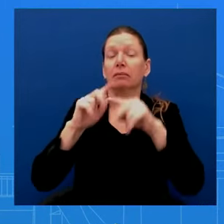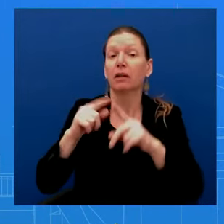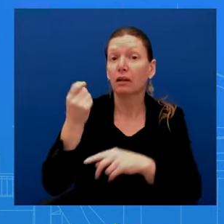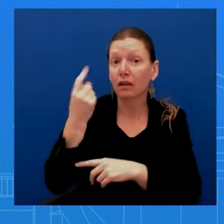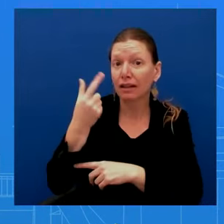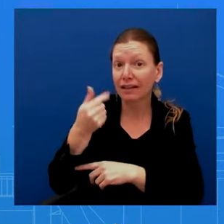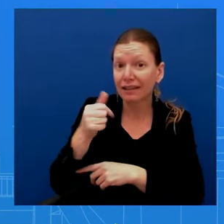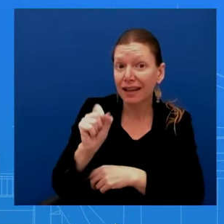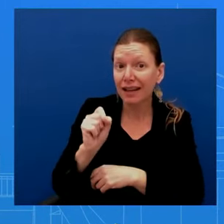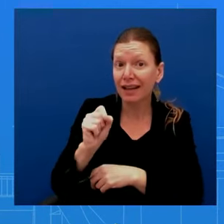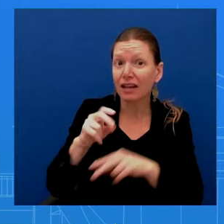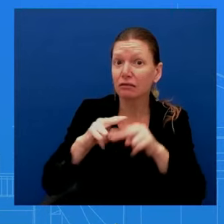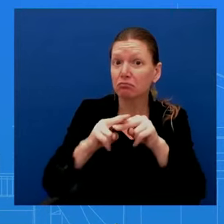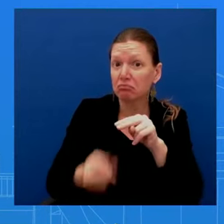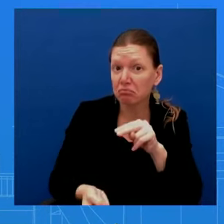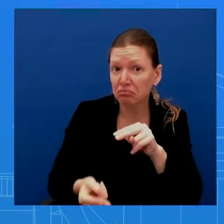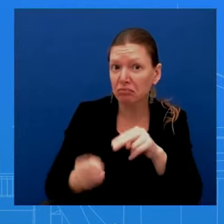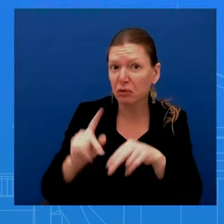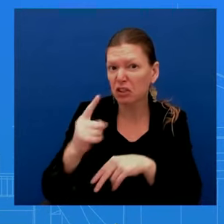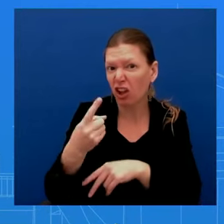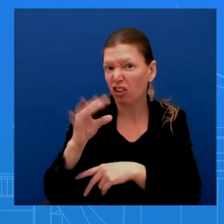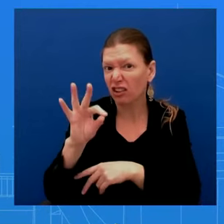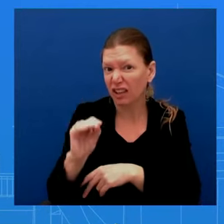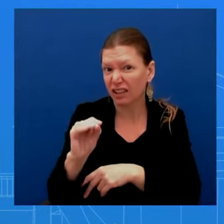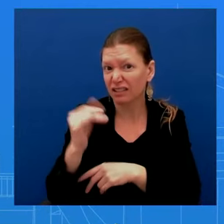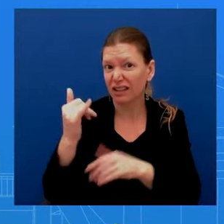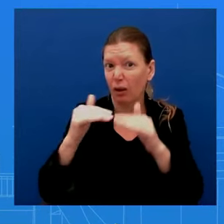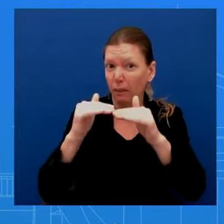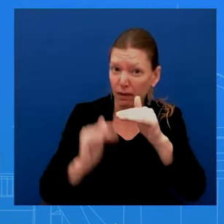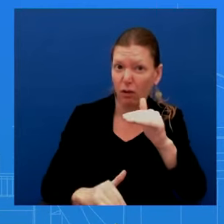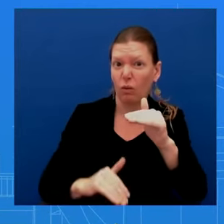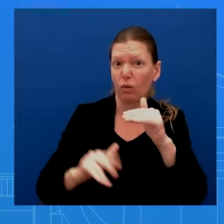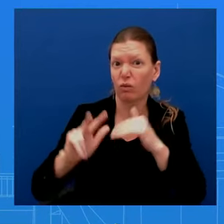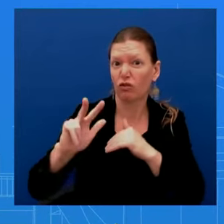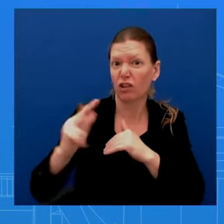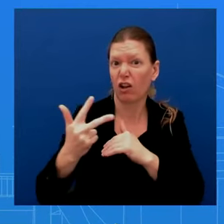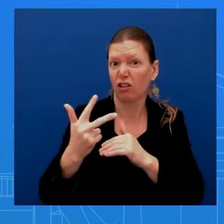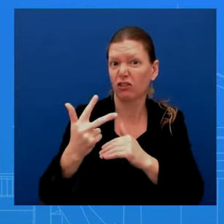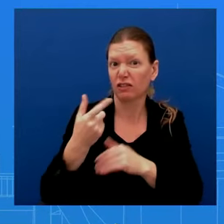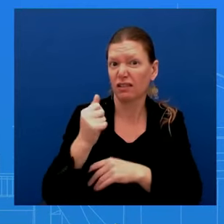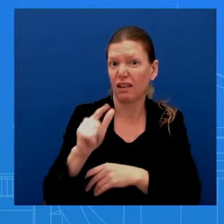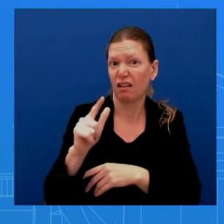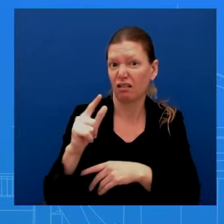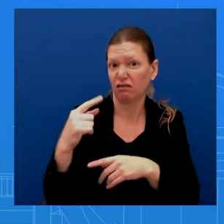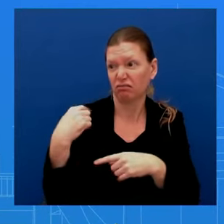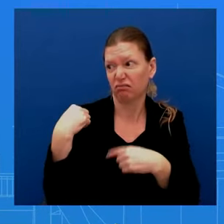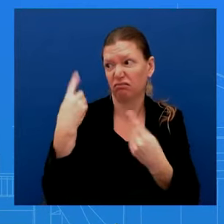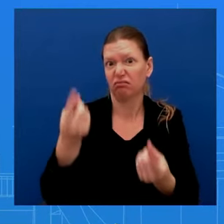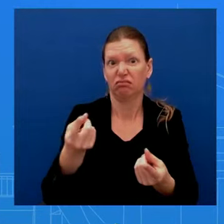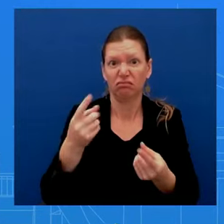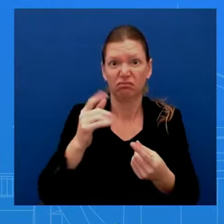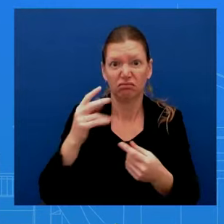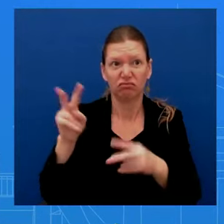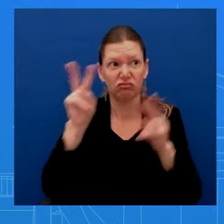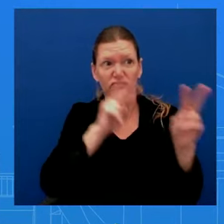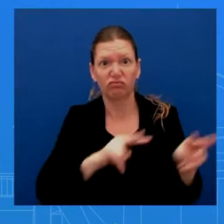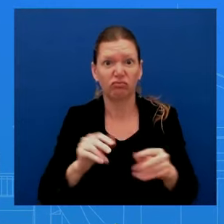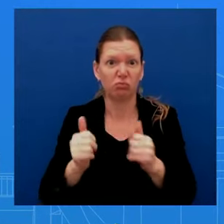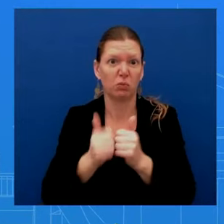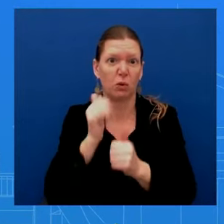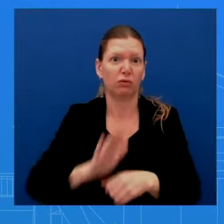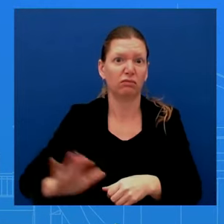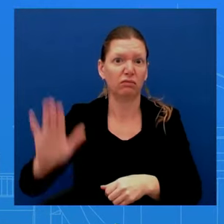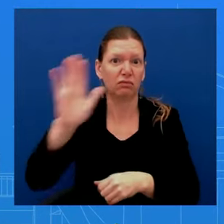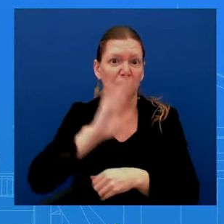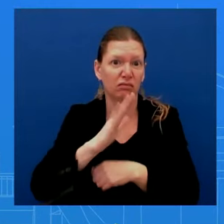pump. But that is such an important expenditure for all American households that we're going to continue to monitor